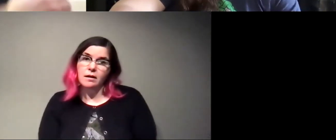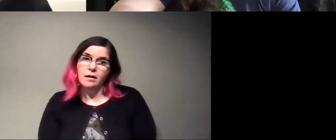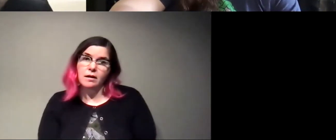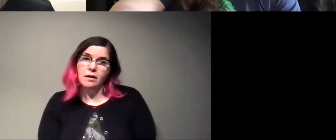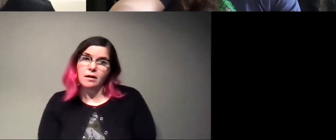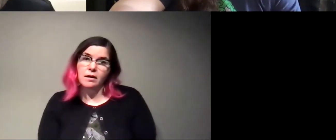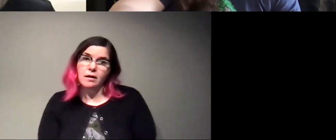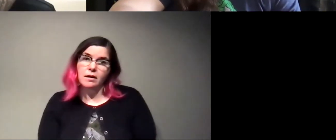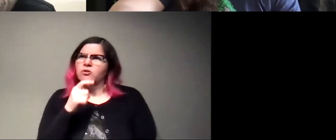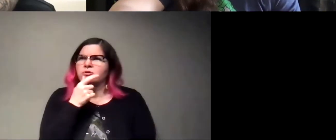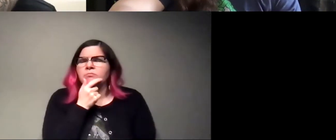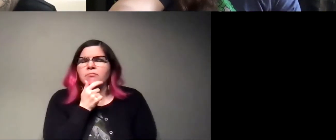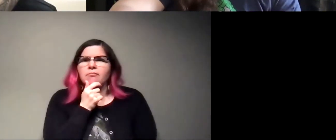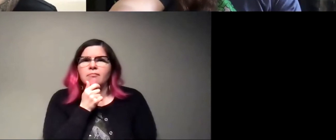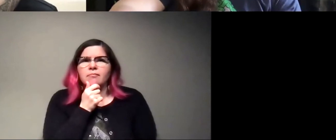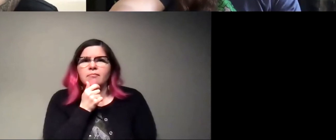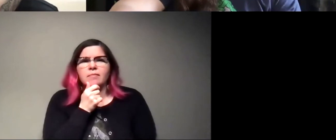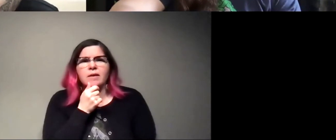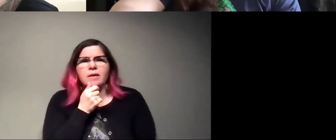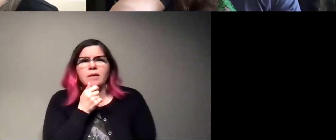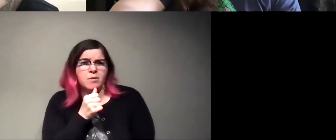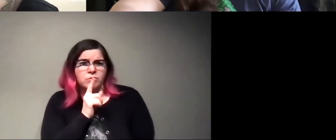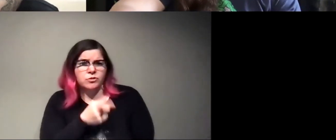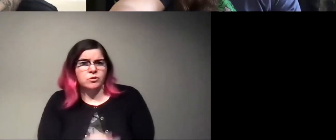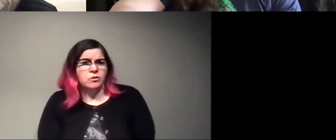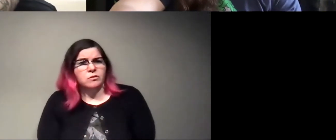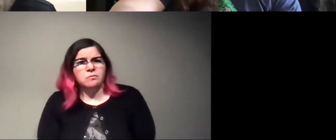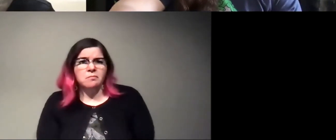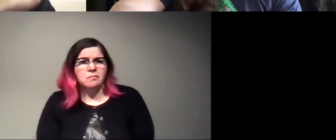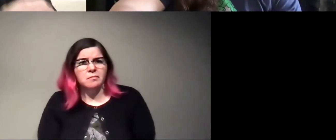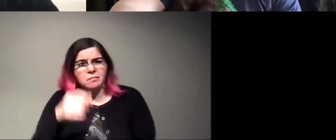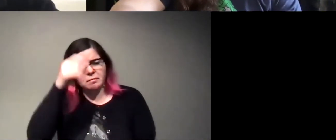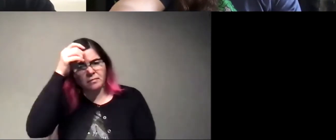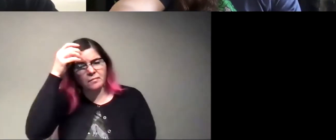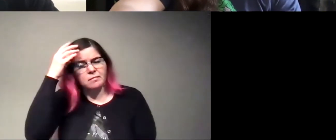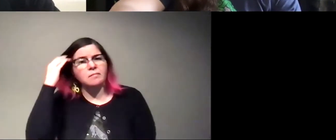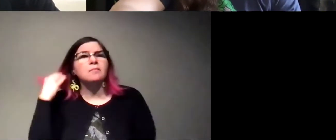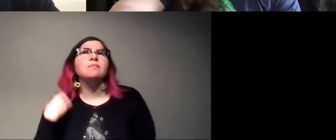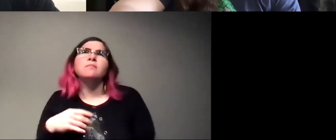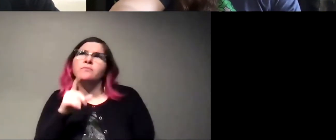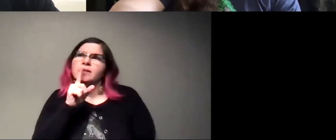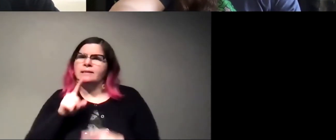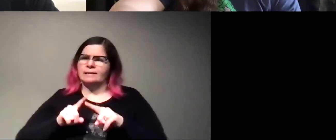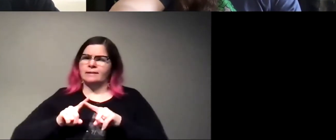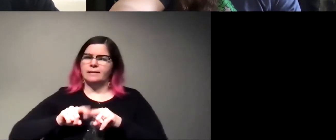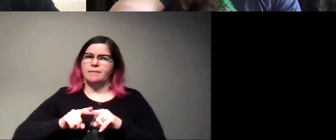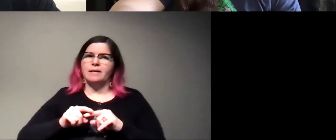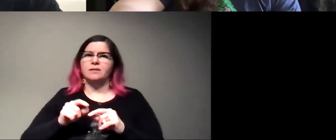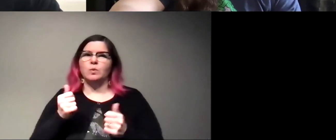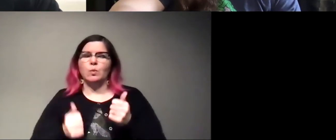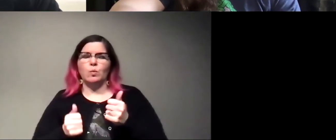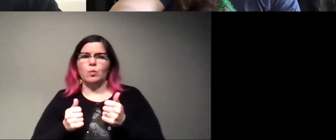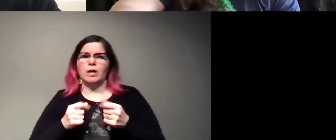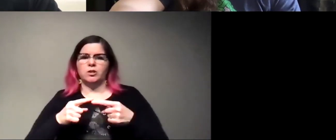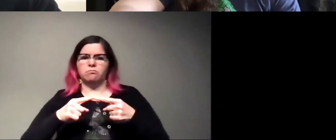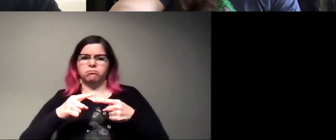good question. Um, that's something I'm not entirely sure about. I guess it depends on what stage of the infection